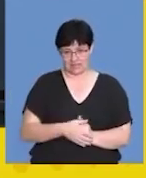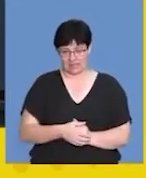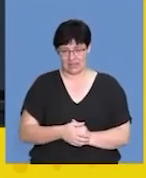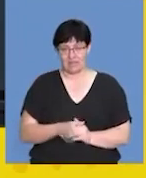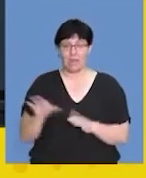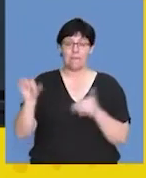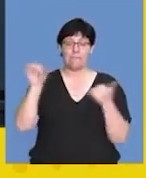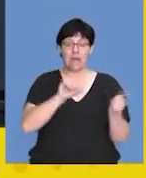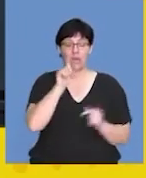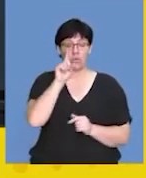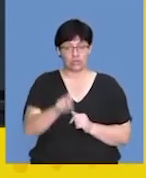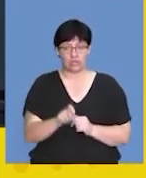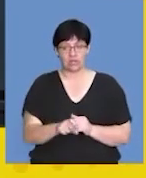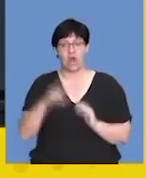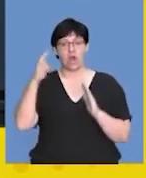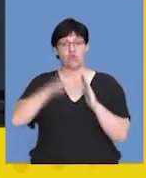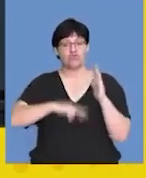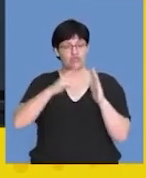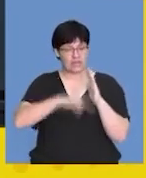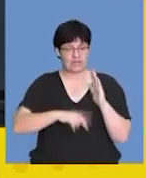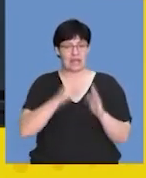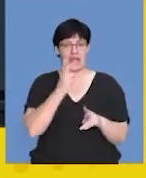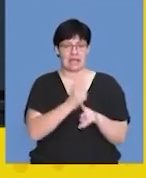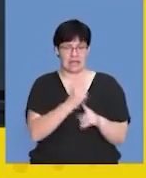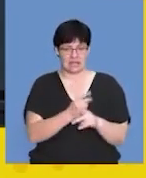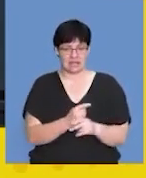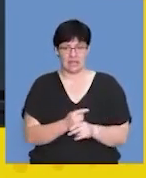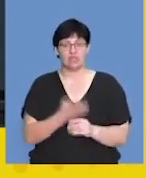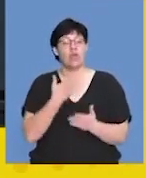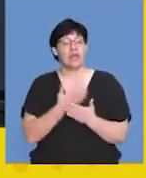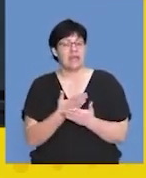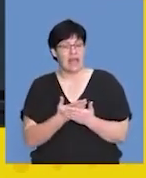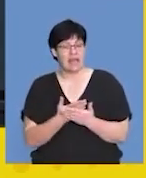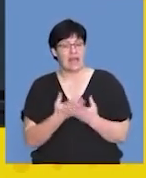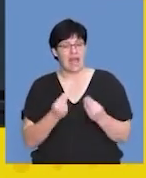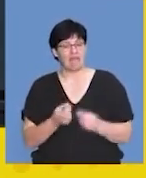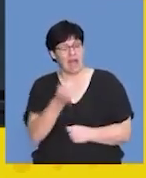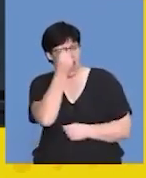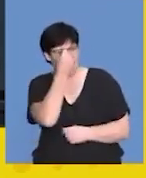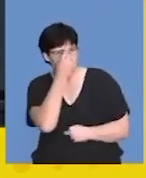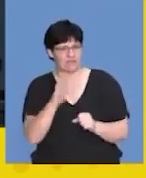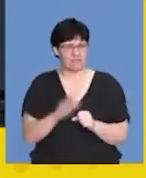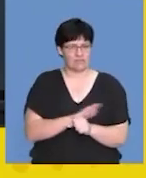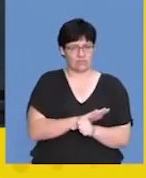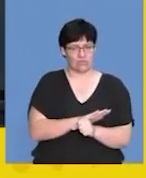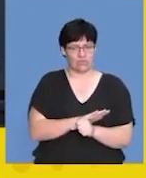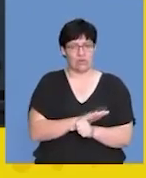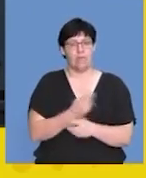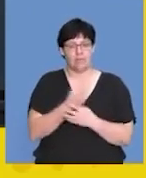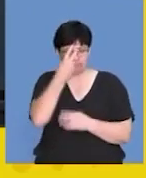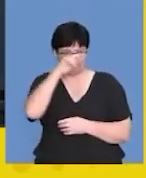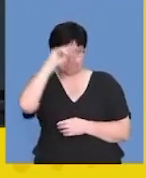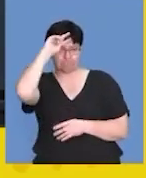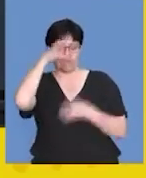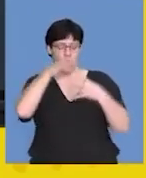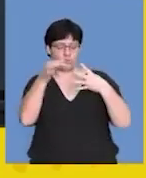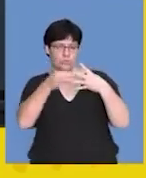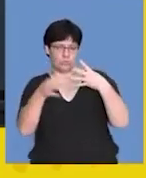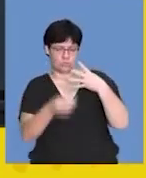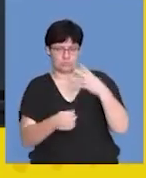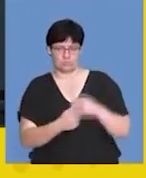have to go back to the question, read that question again so that you can have a thorough understanding of how to interpret those options.